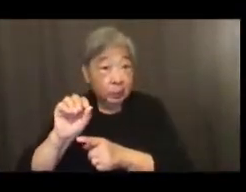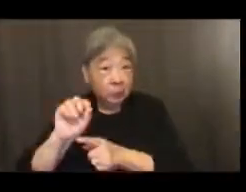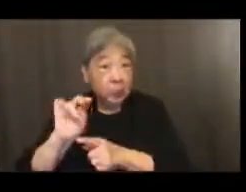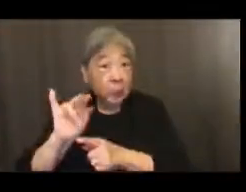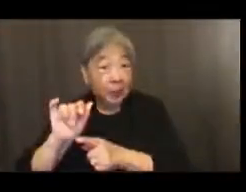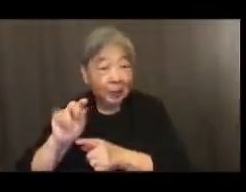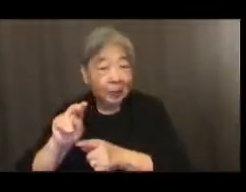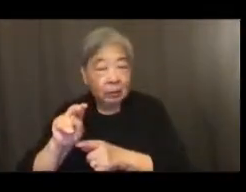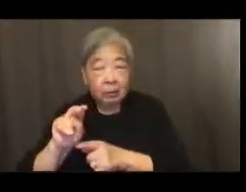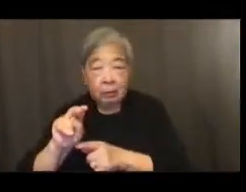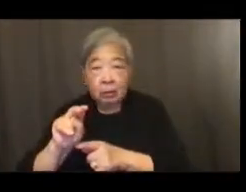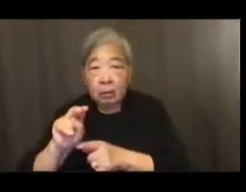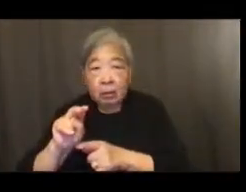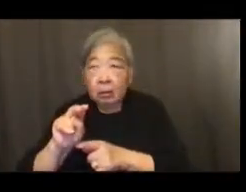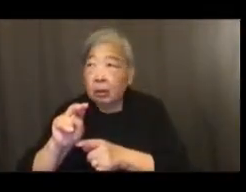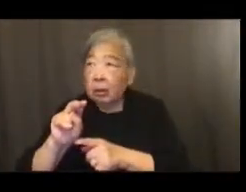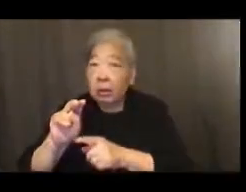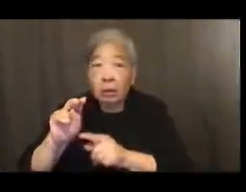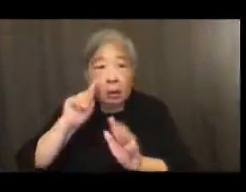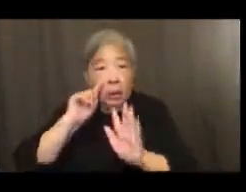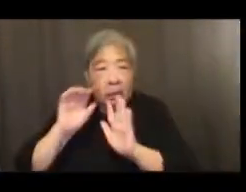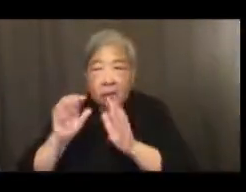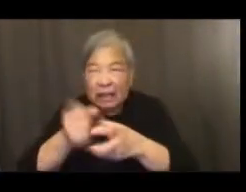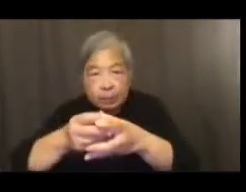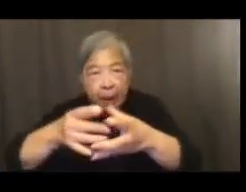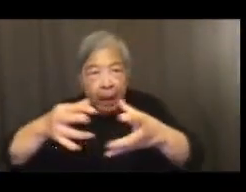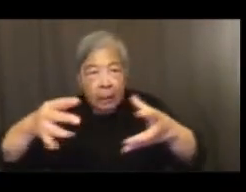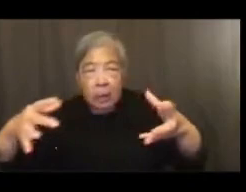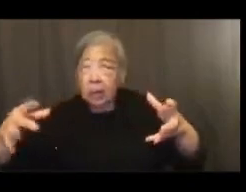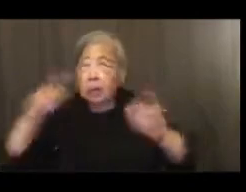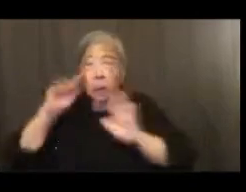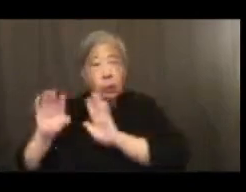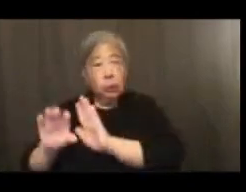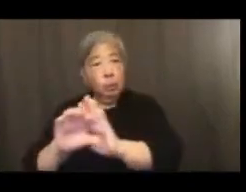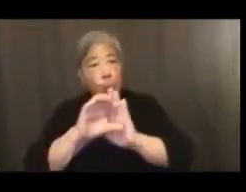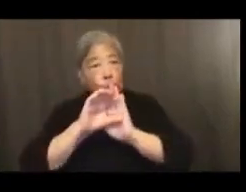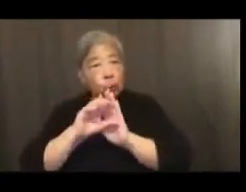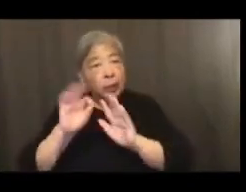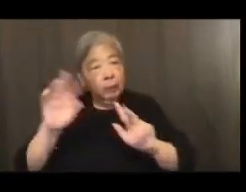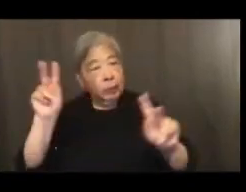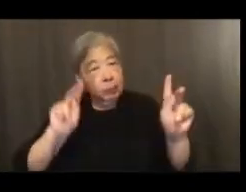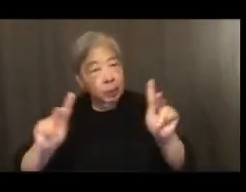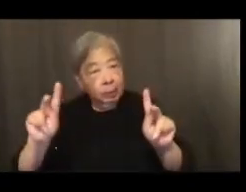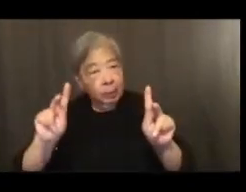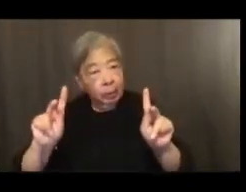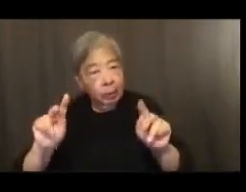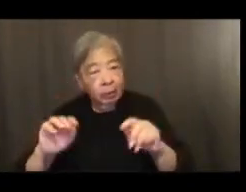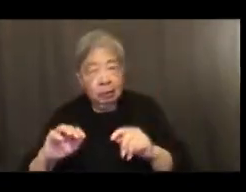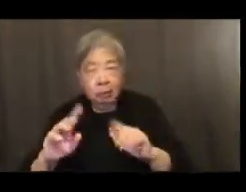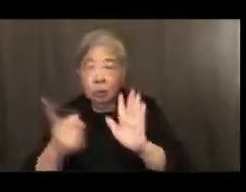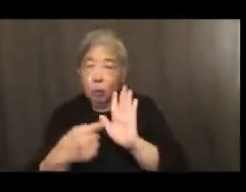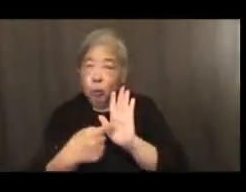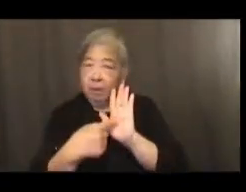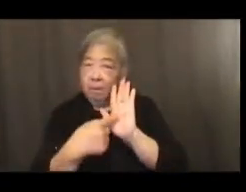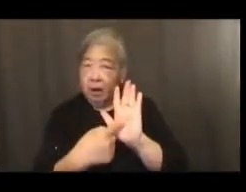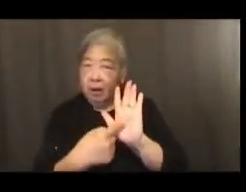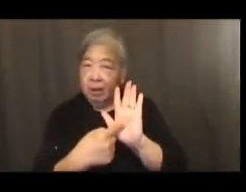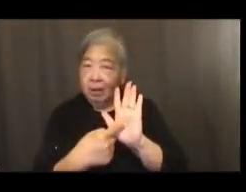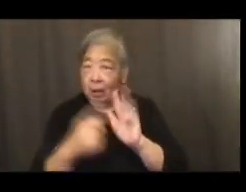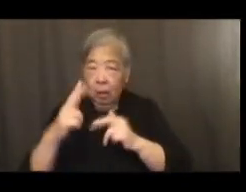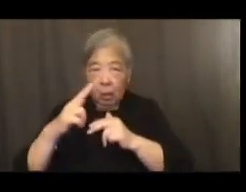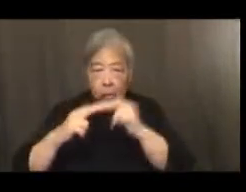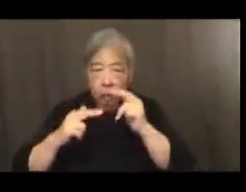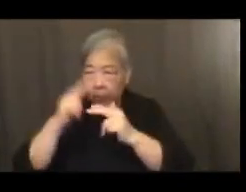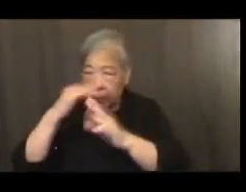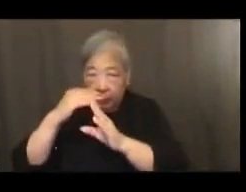expanding the portrait of a people, revealing the building blocks of life,